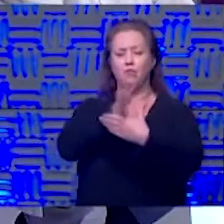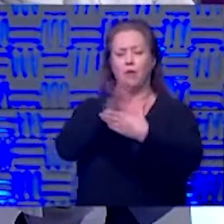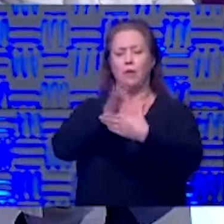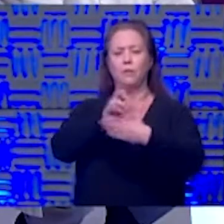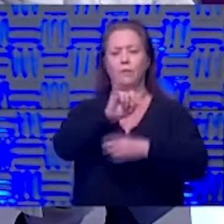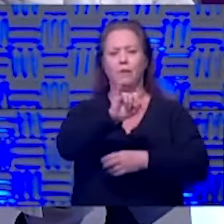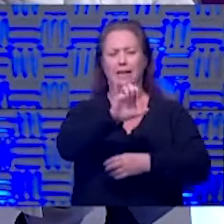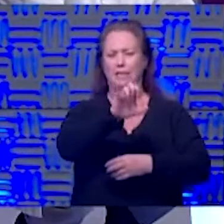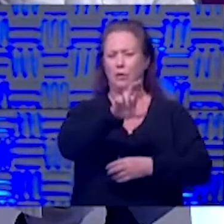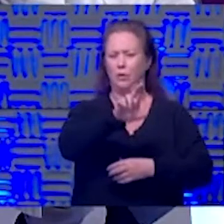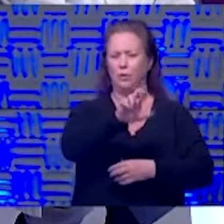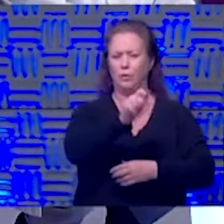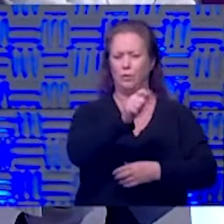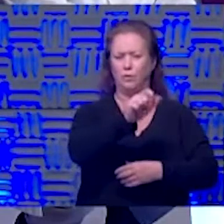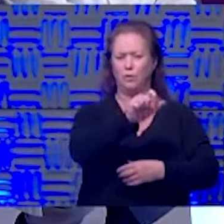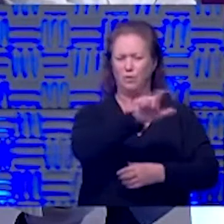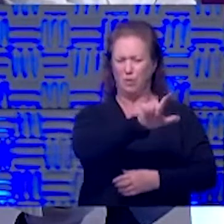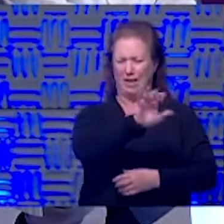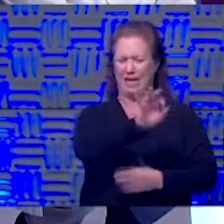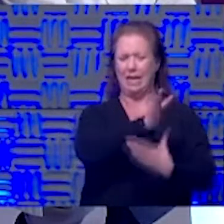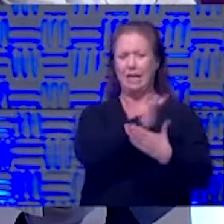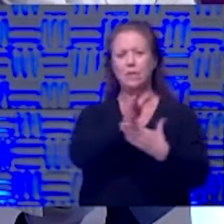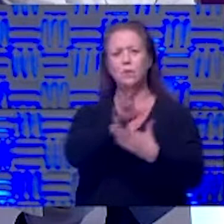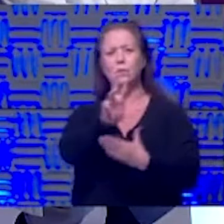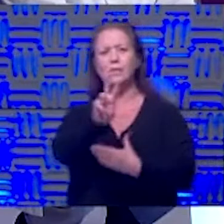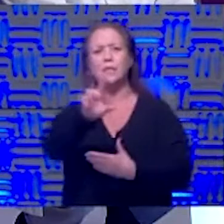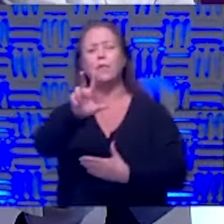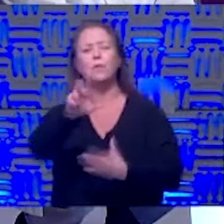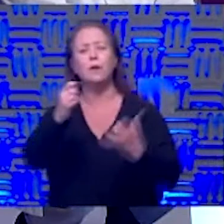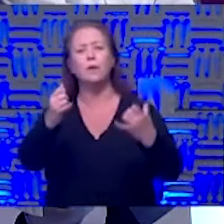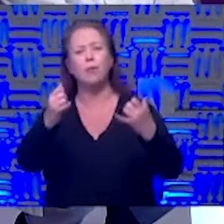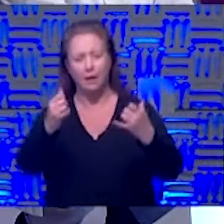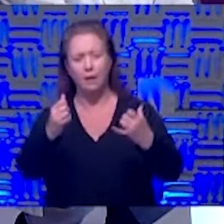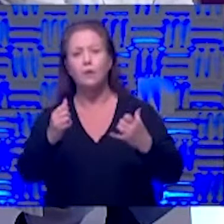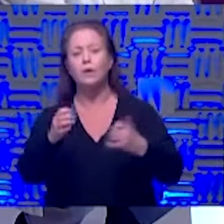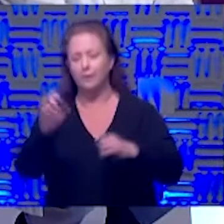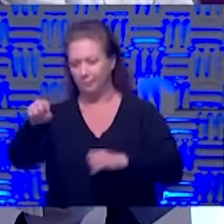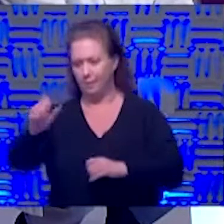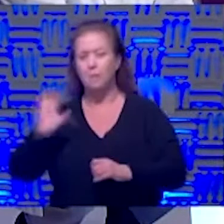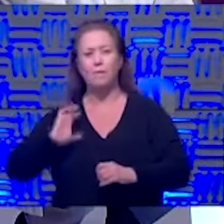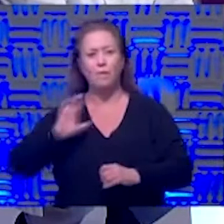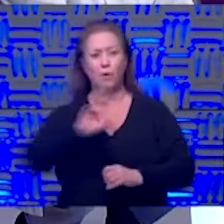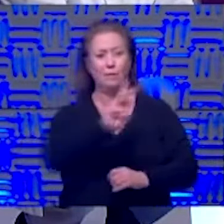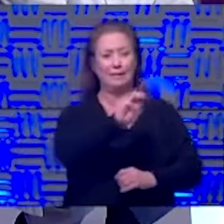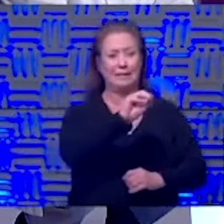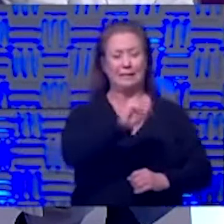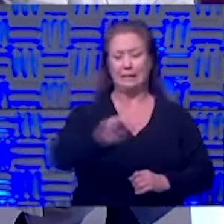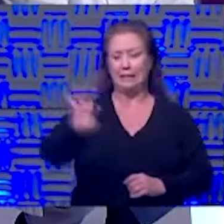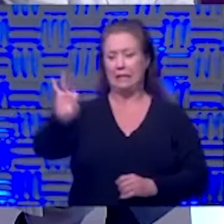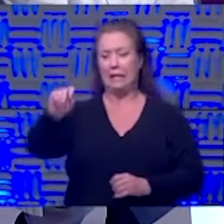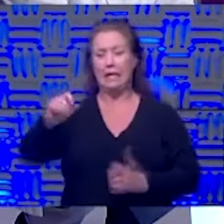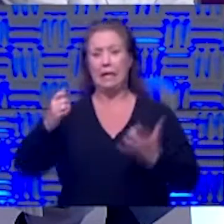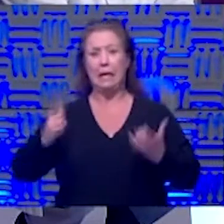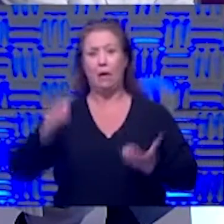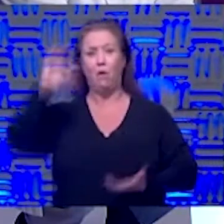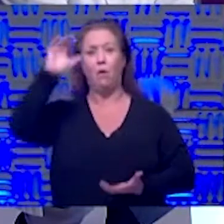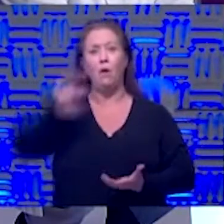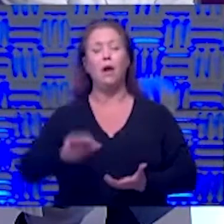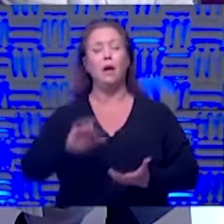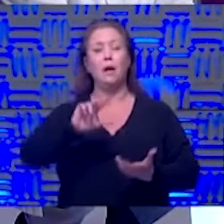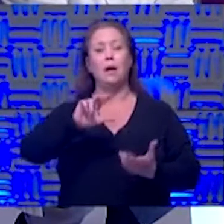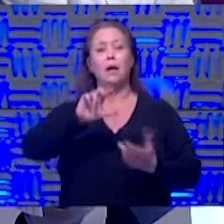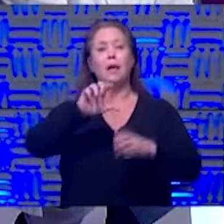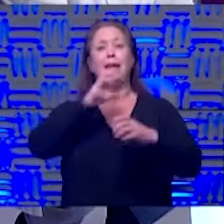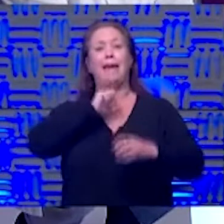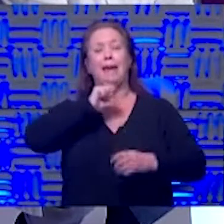up in the icu it's like 29 to 63 right now yes and before our age was like 60 to 90 right so now we've totally flipped